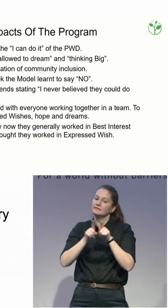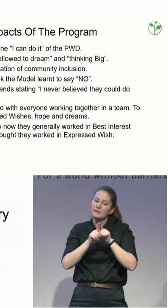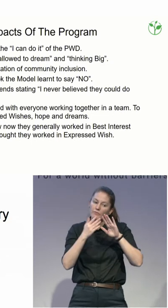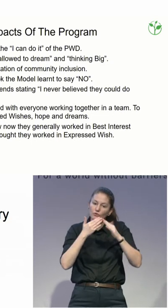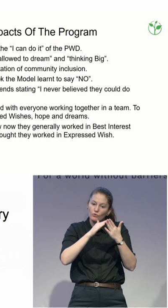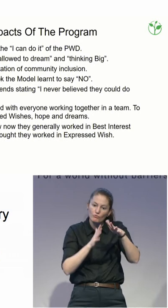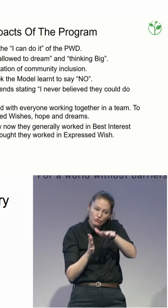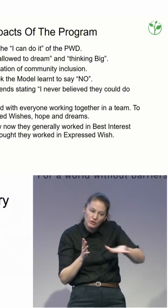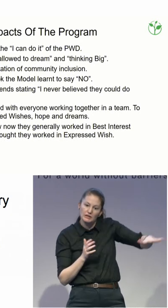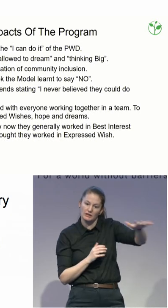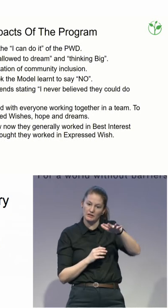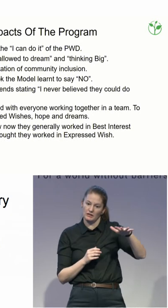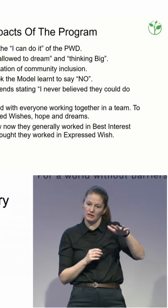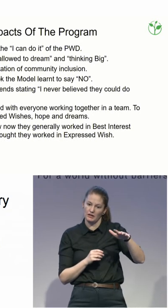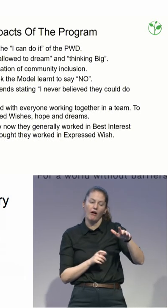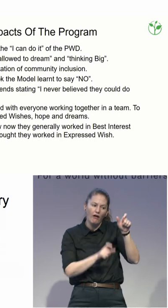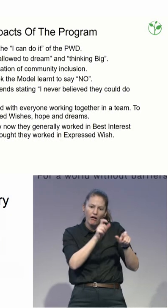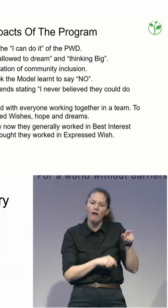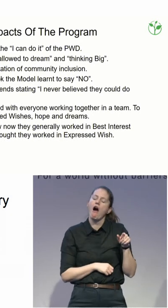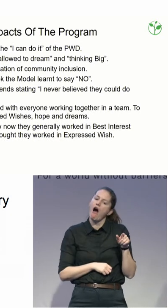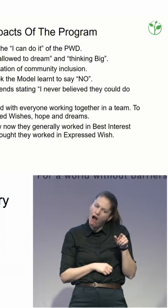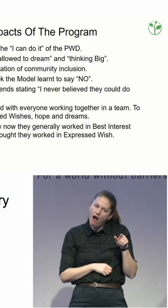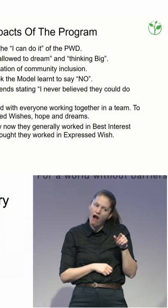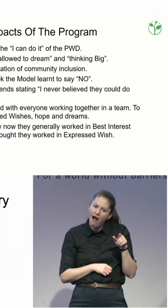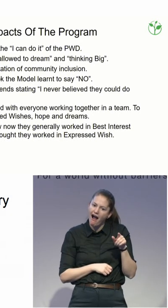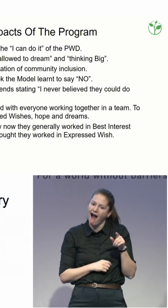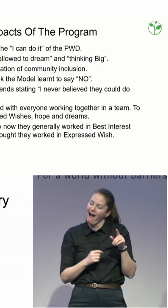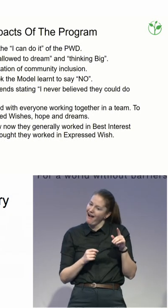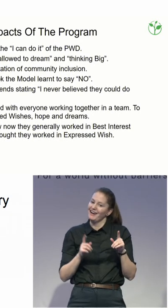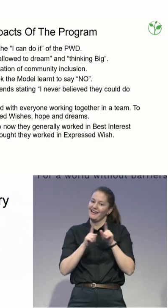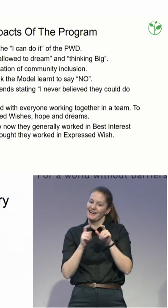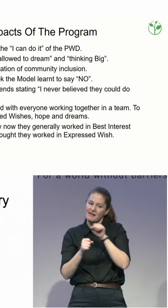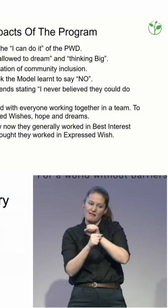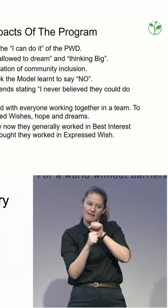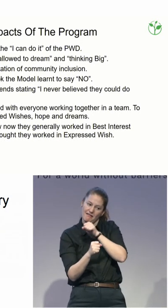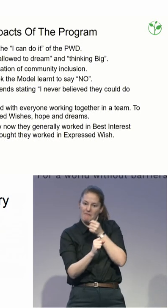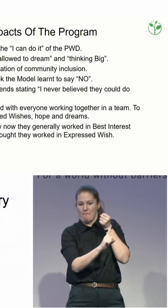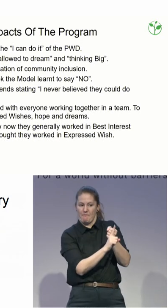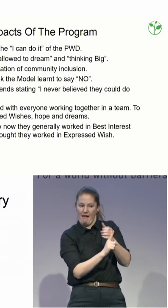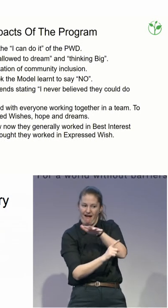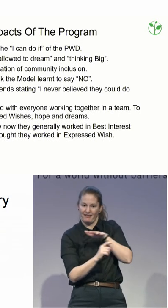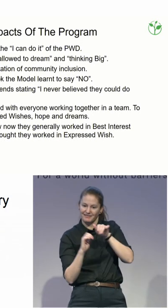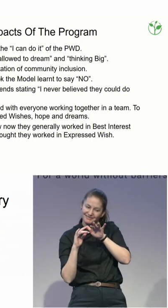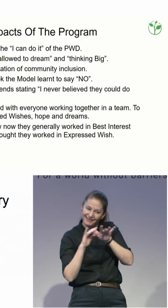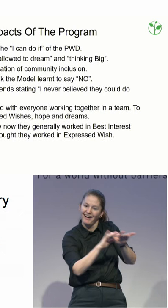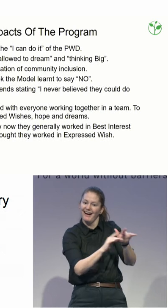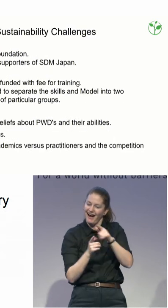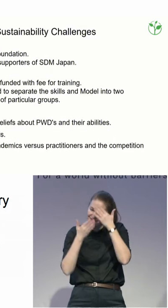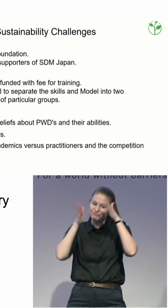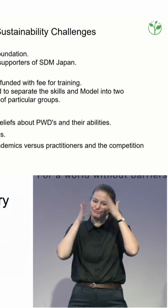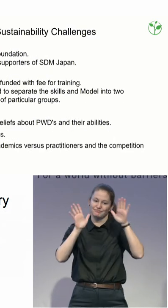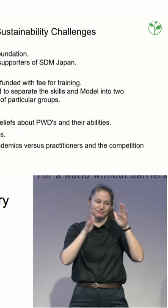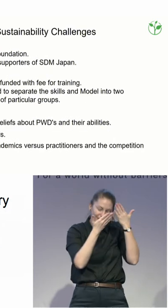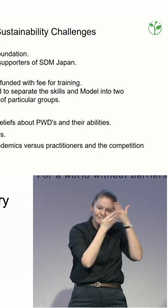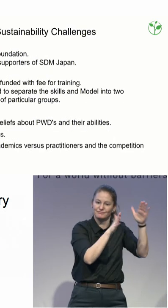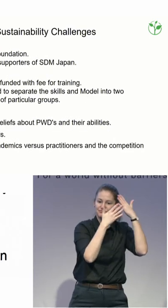community. And our evaluation showed that there was an increase in courage, confidence and happiness. Now the where to from